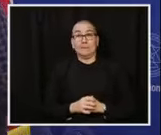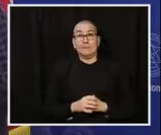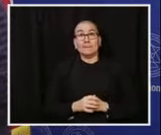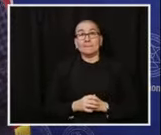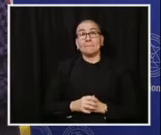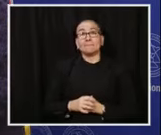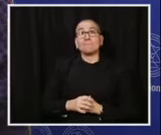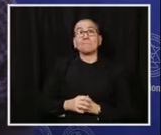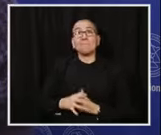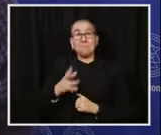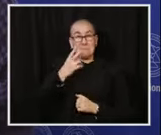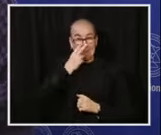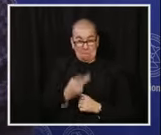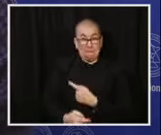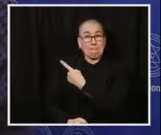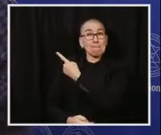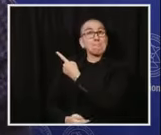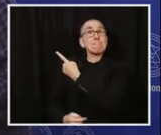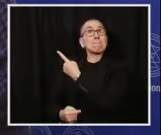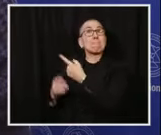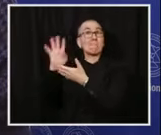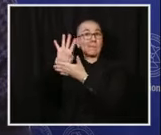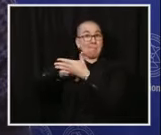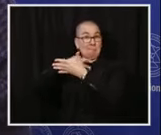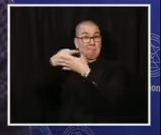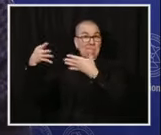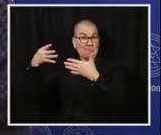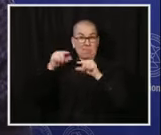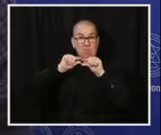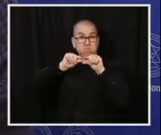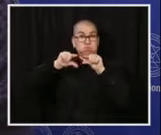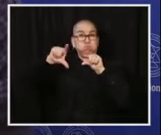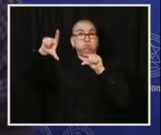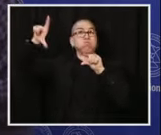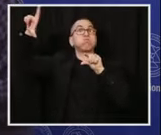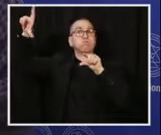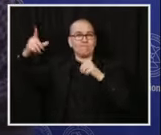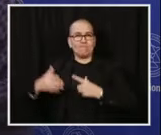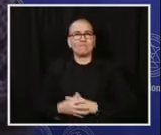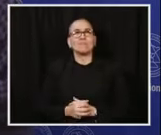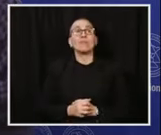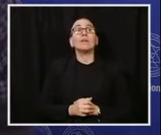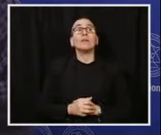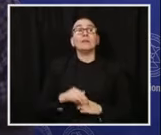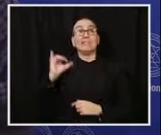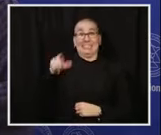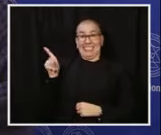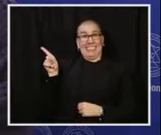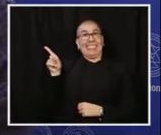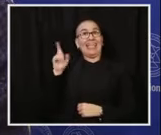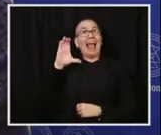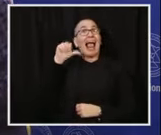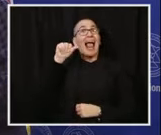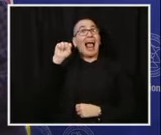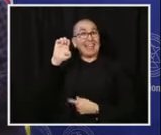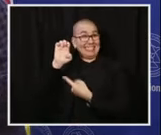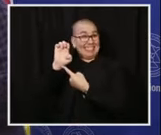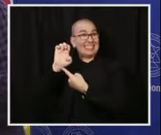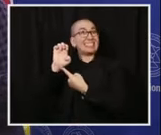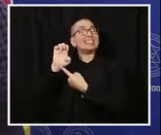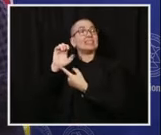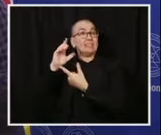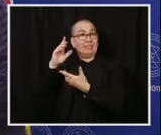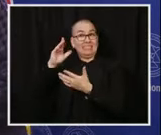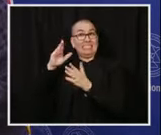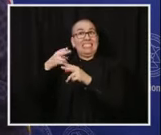building a strong flood wall to help keep cases down in these facilities has helped us to remain in pretty good shape, actually, compared with other